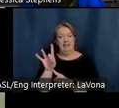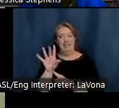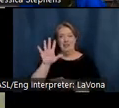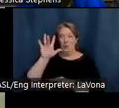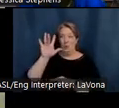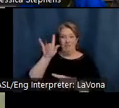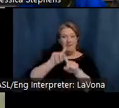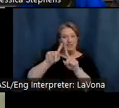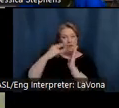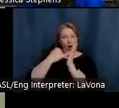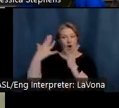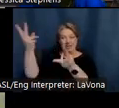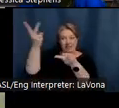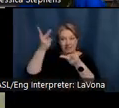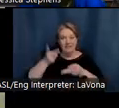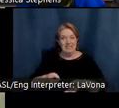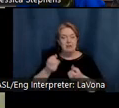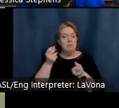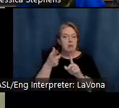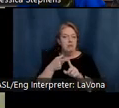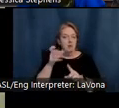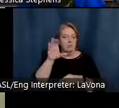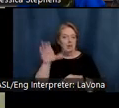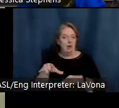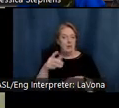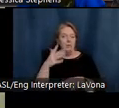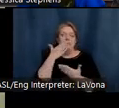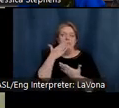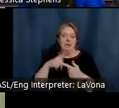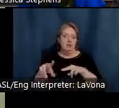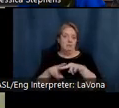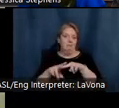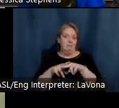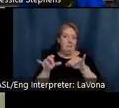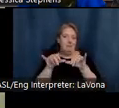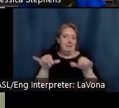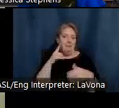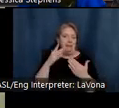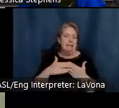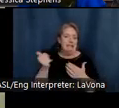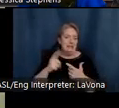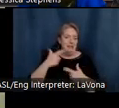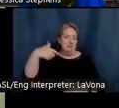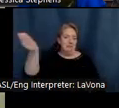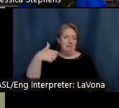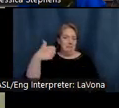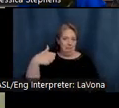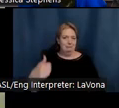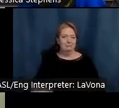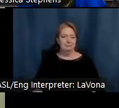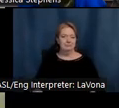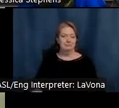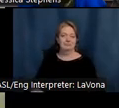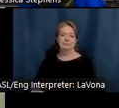Chicago. Again, thanks to the railroad system for making track travel easier than ever before, a new